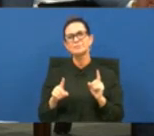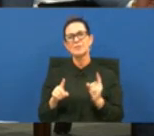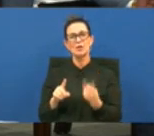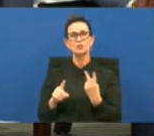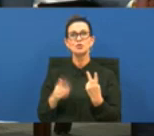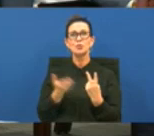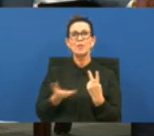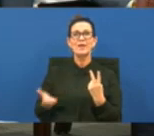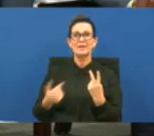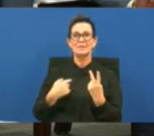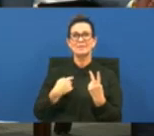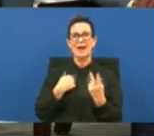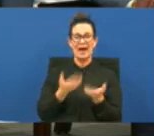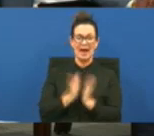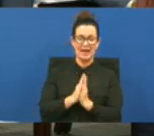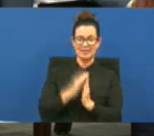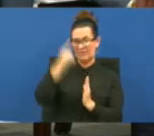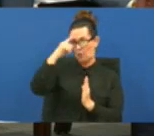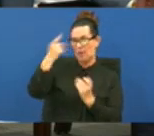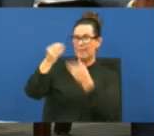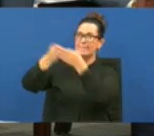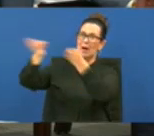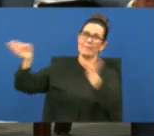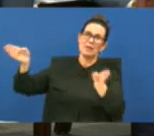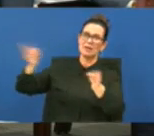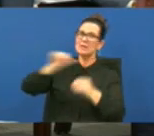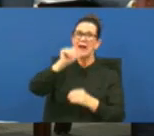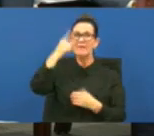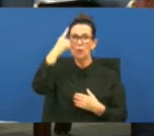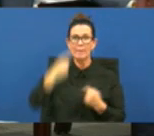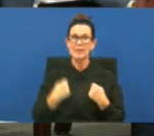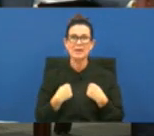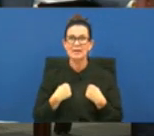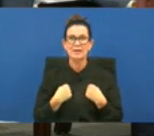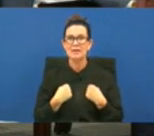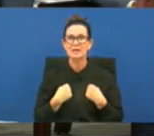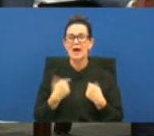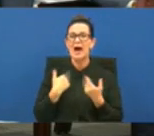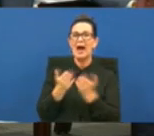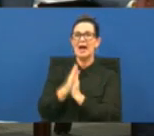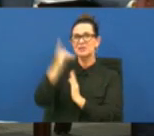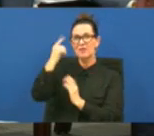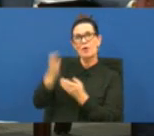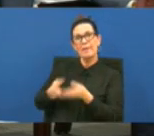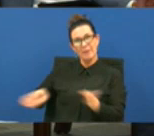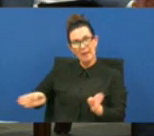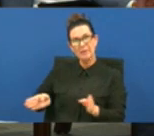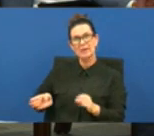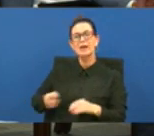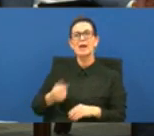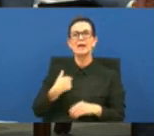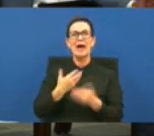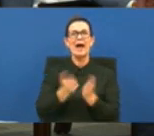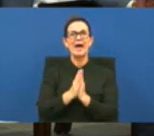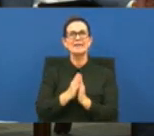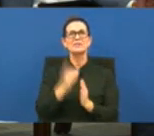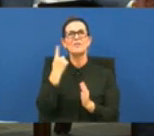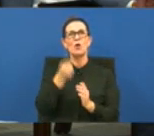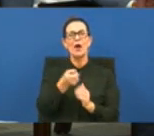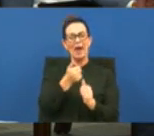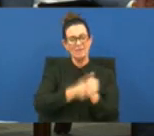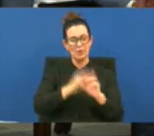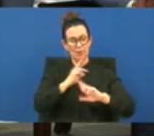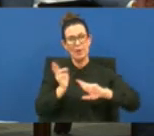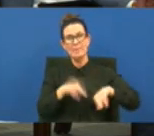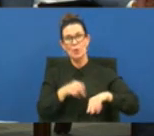things i asked for was for the public not for me asked for the public and i asked every report to